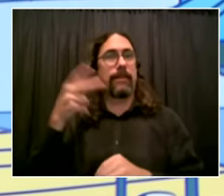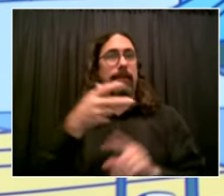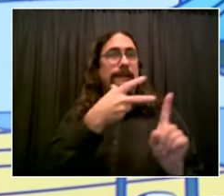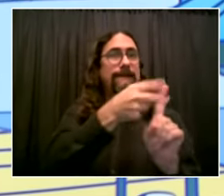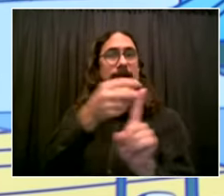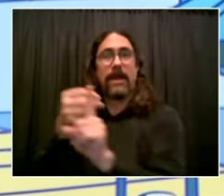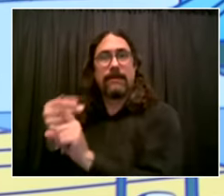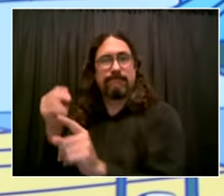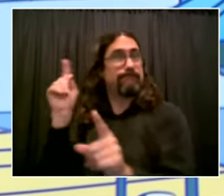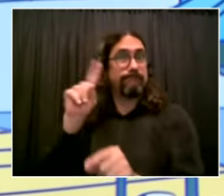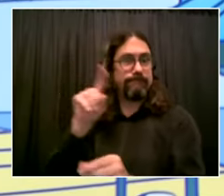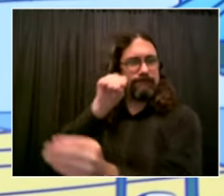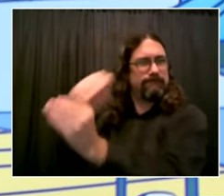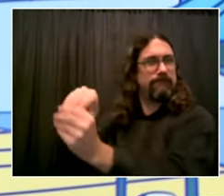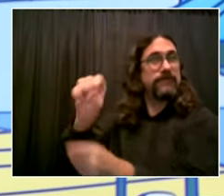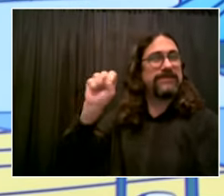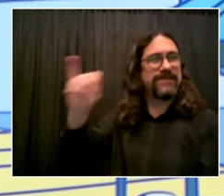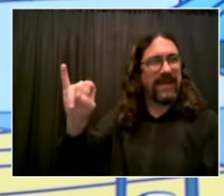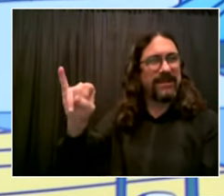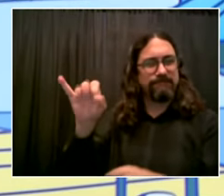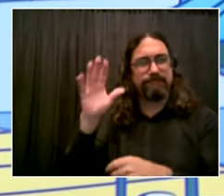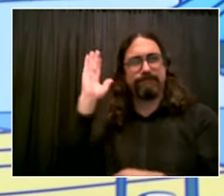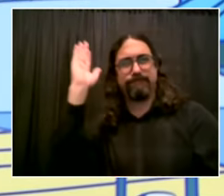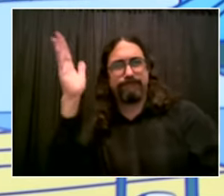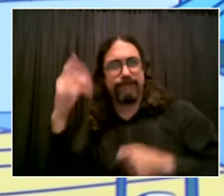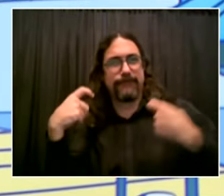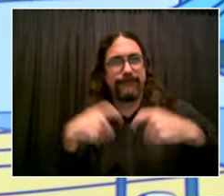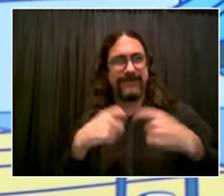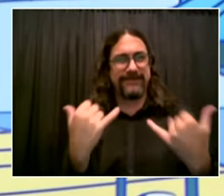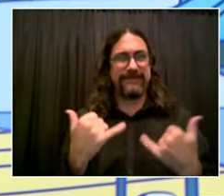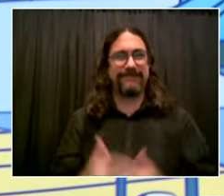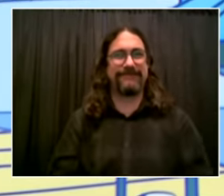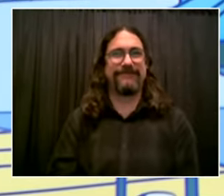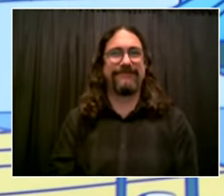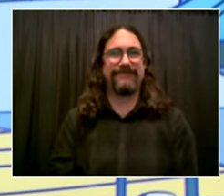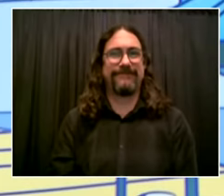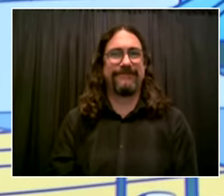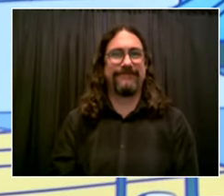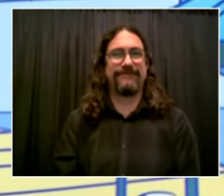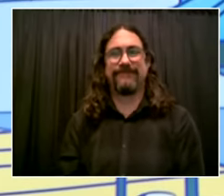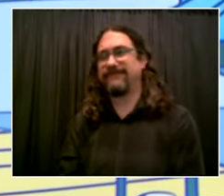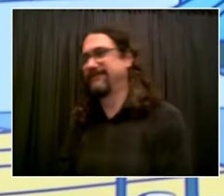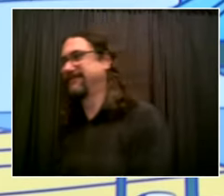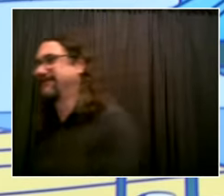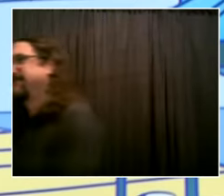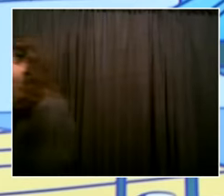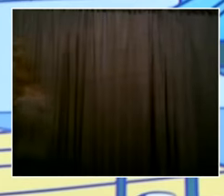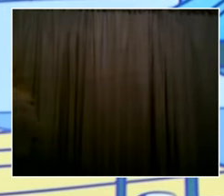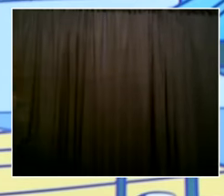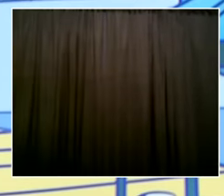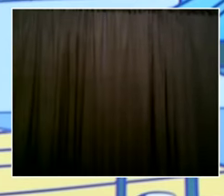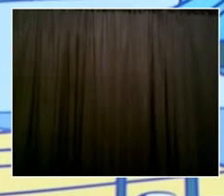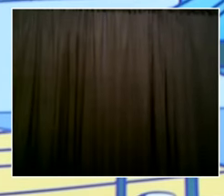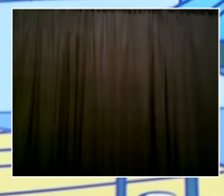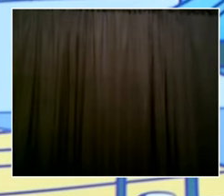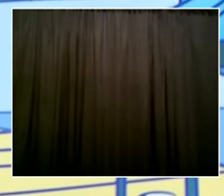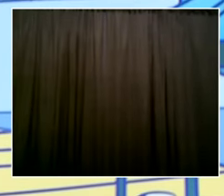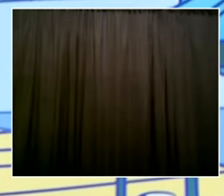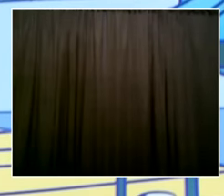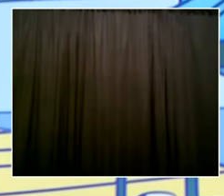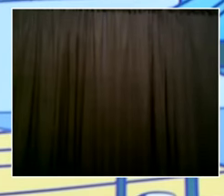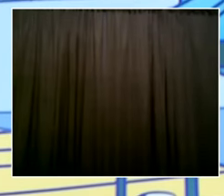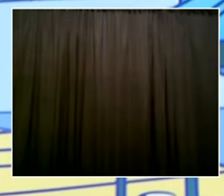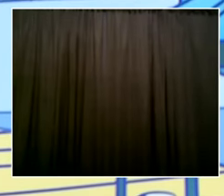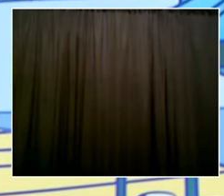importante que podemos hacer para recuperarnos tenemos puestos móviles en